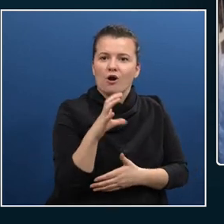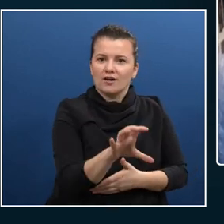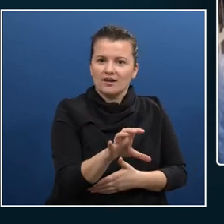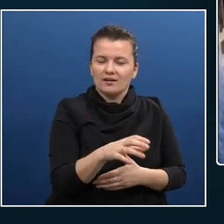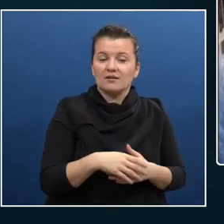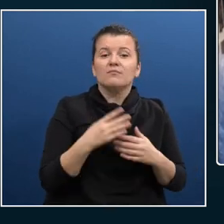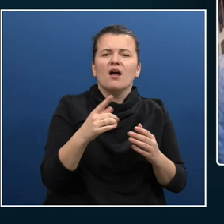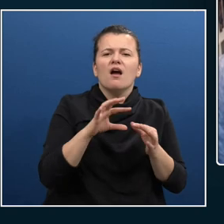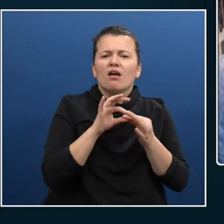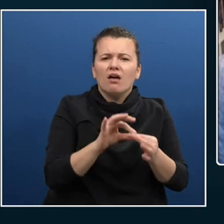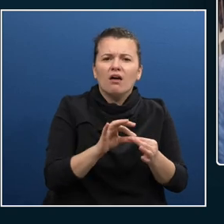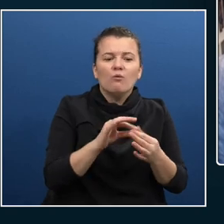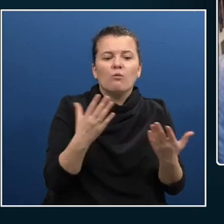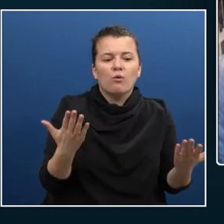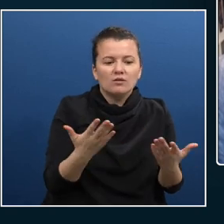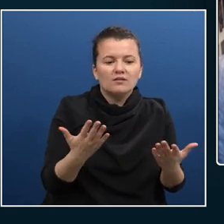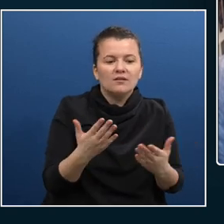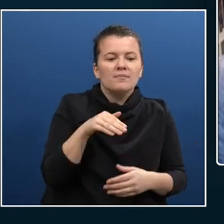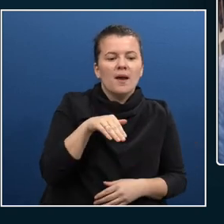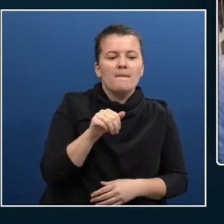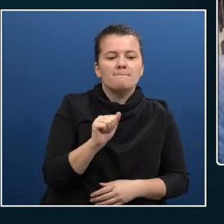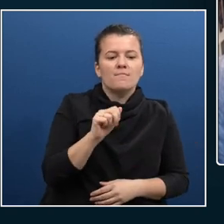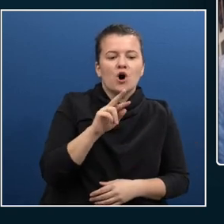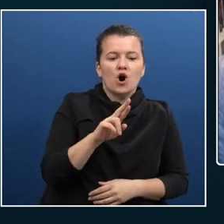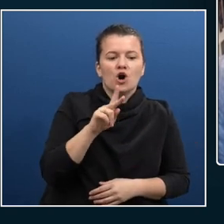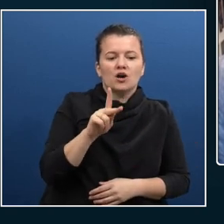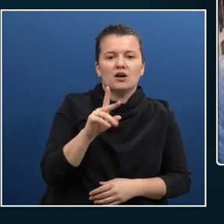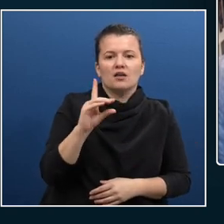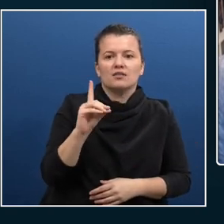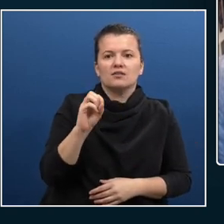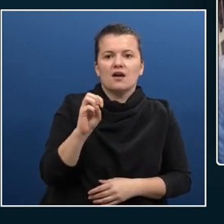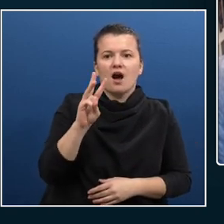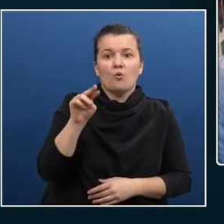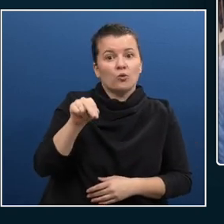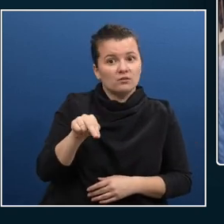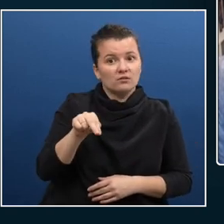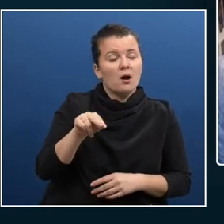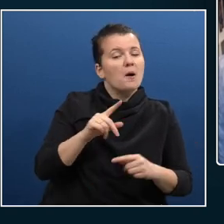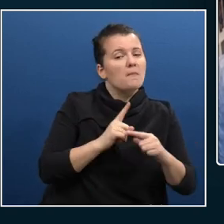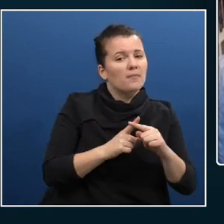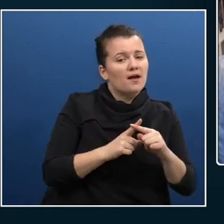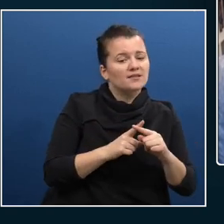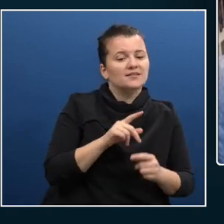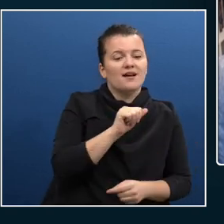And we'll kick off at, is it quarter to eight?